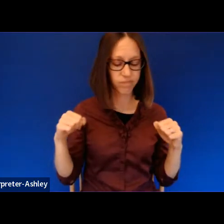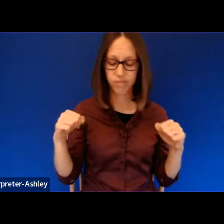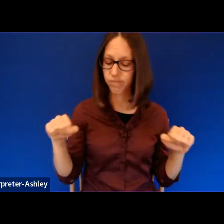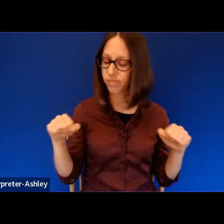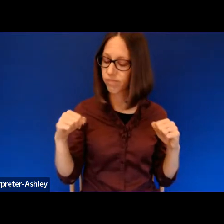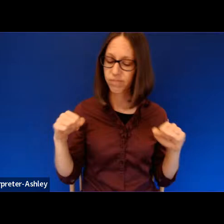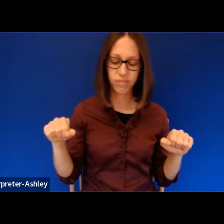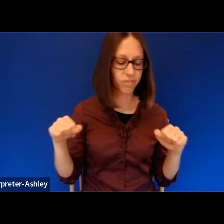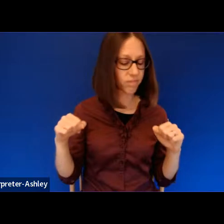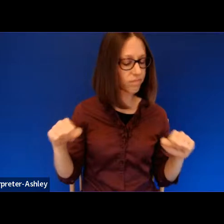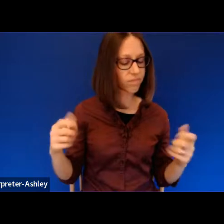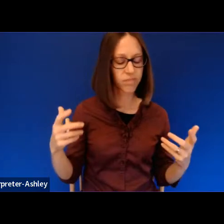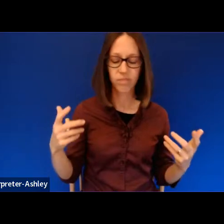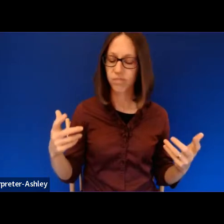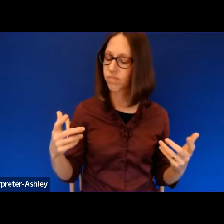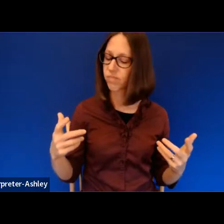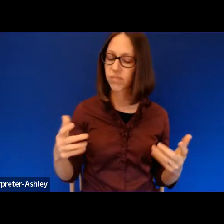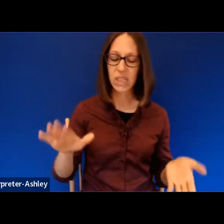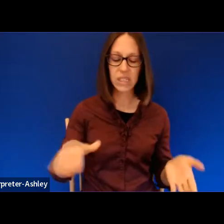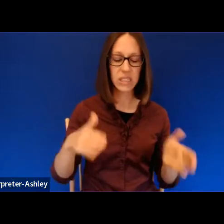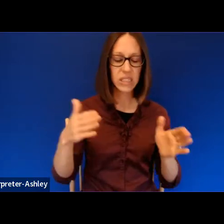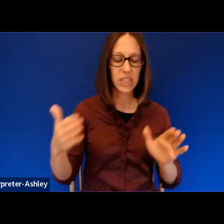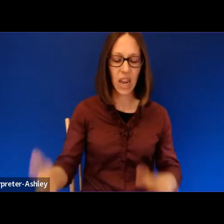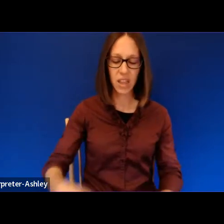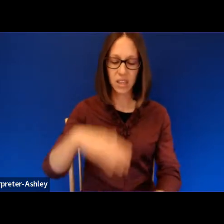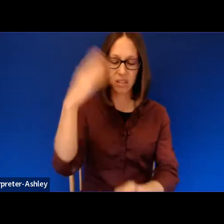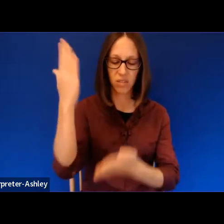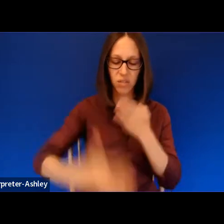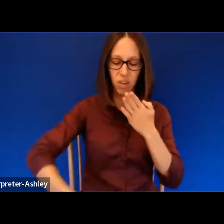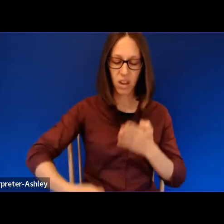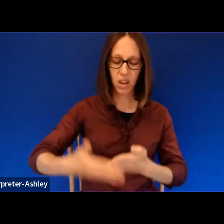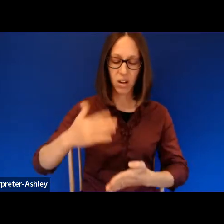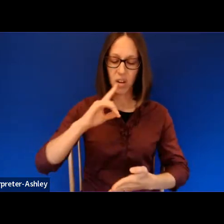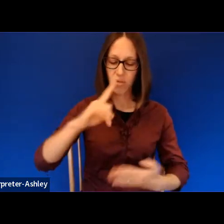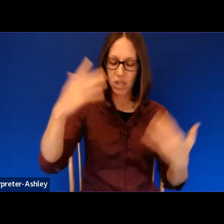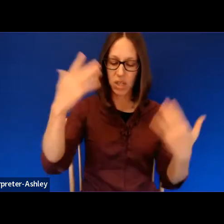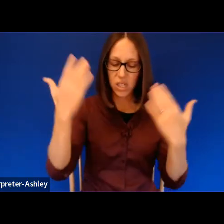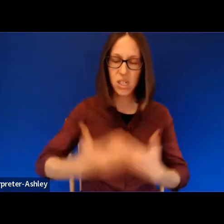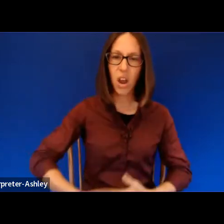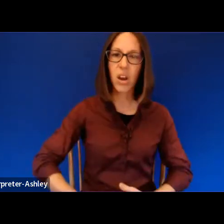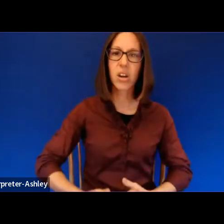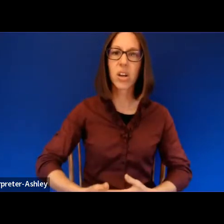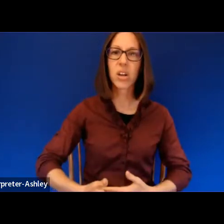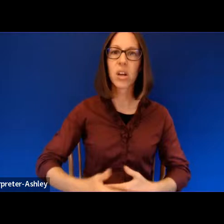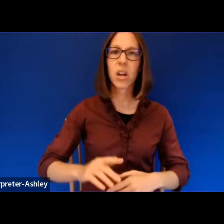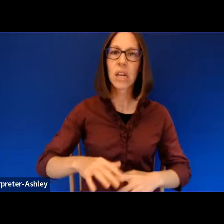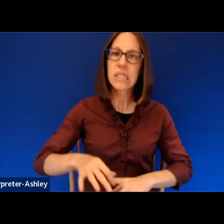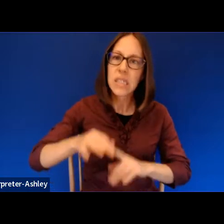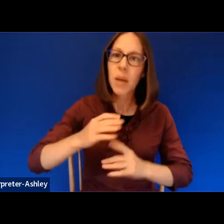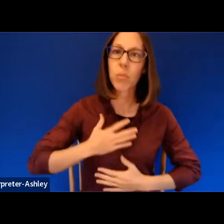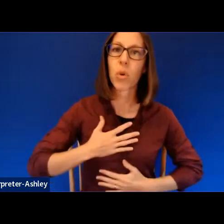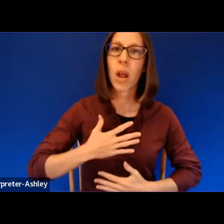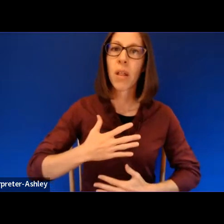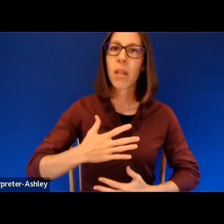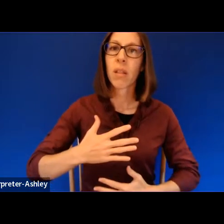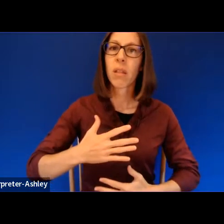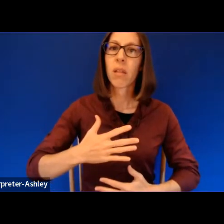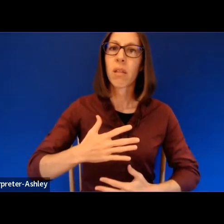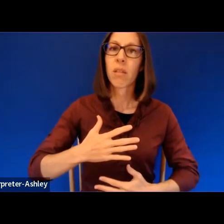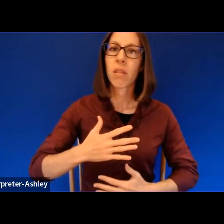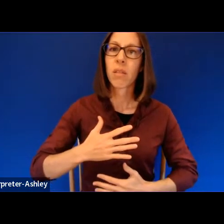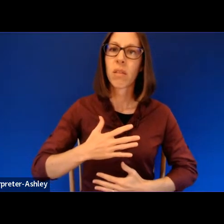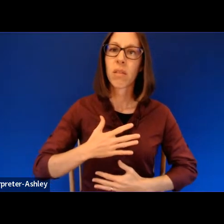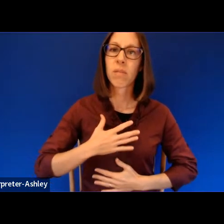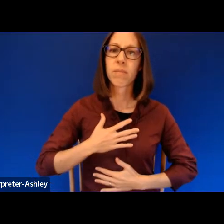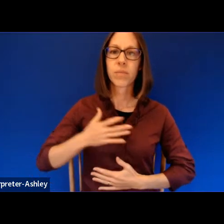how exacting death is. How deep the shade. Except breath. She was in debt